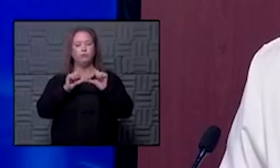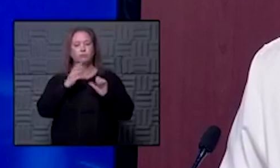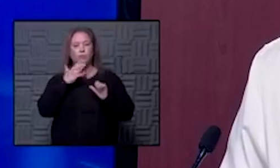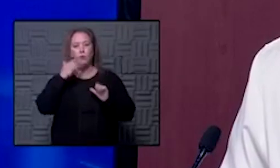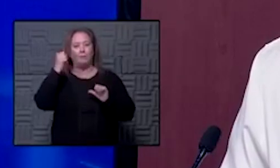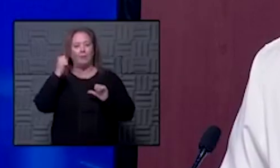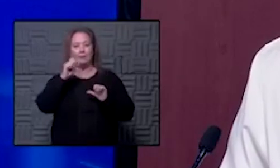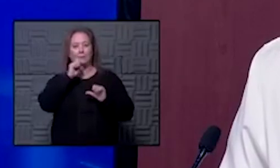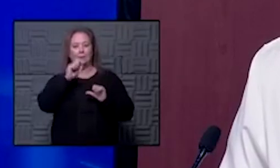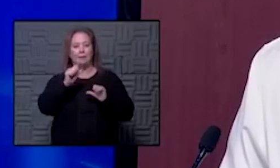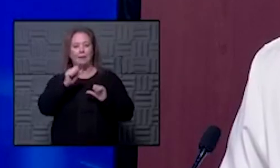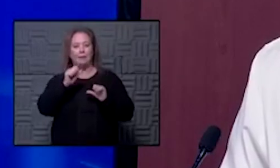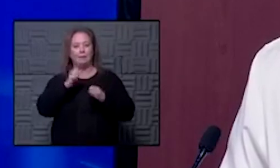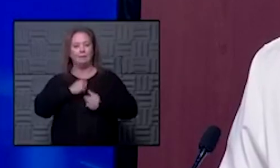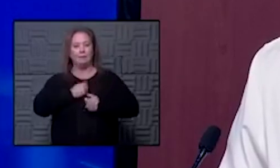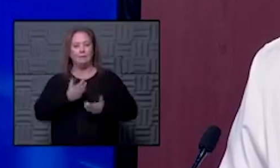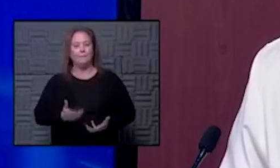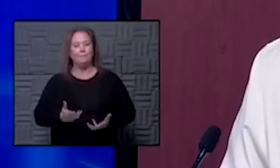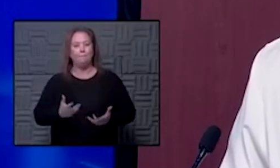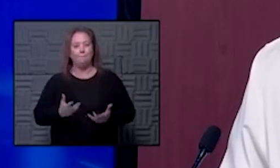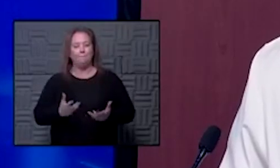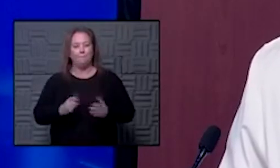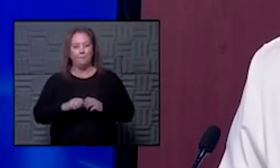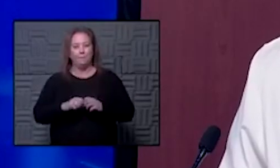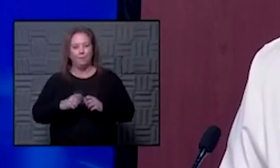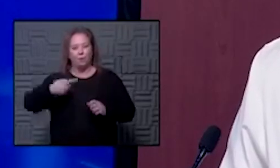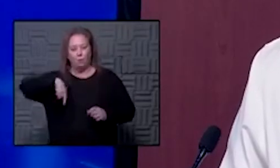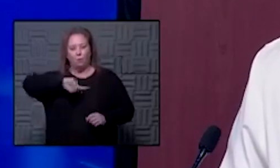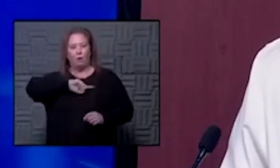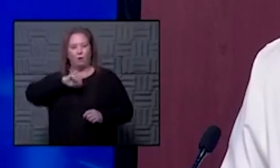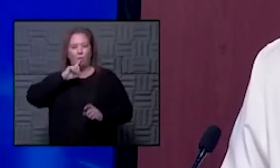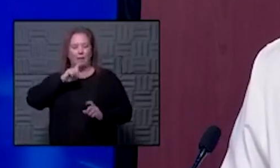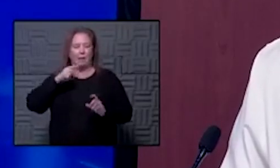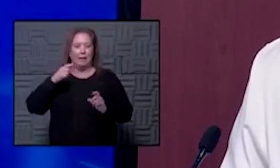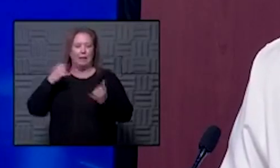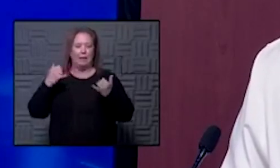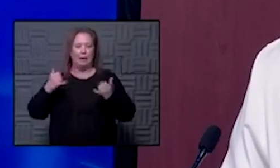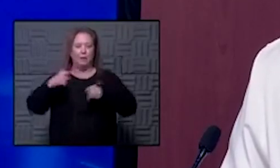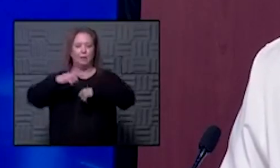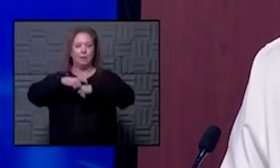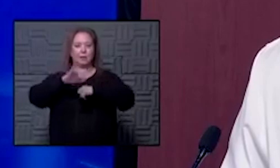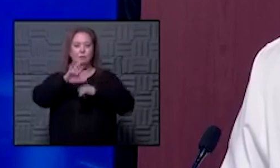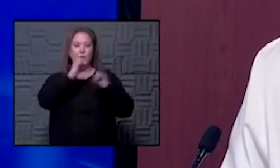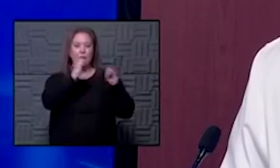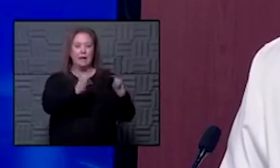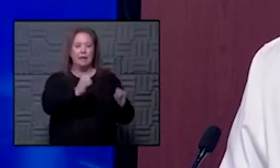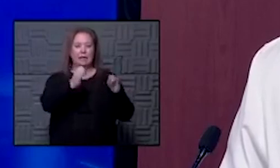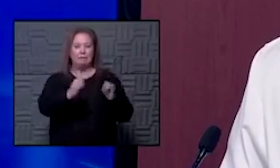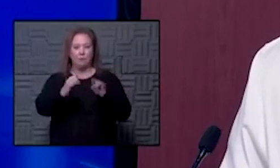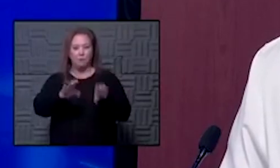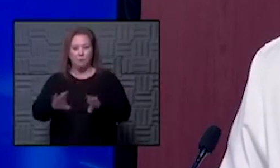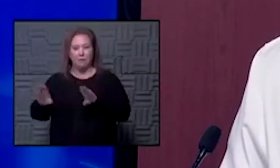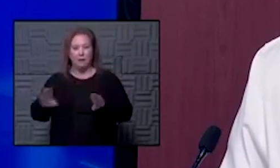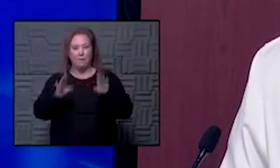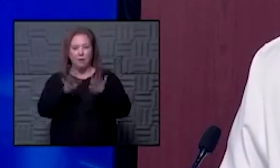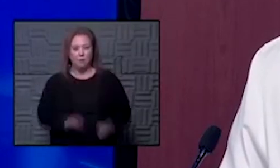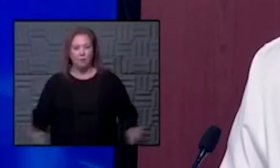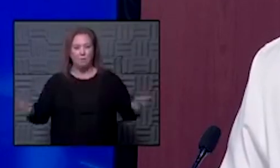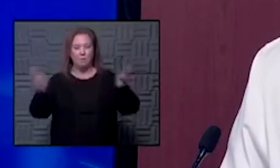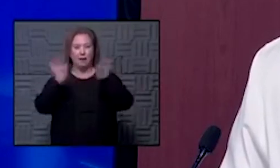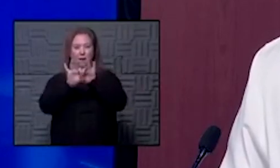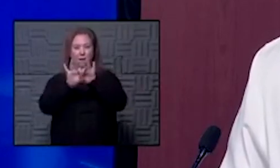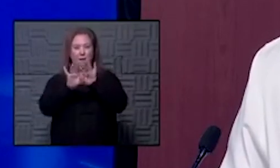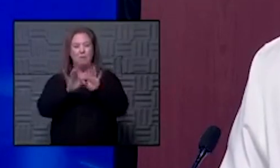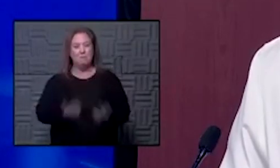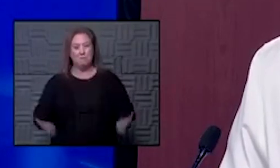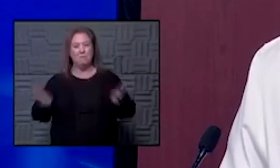your best not to become weary we are truly at the point where individual behaviors matter and probably matter